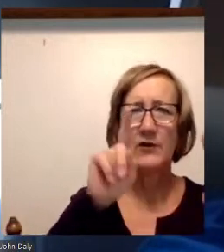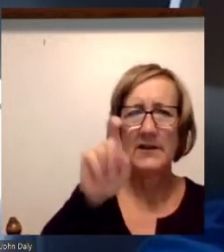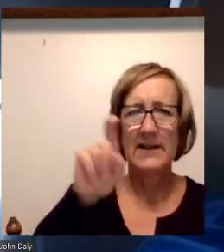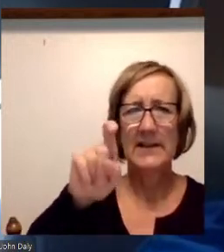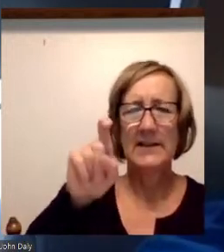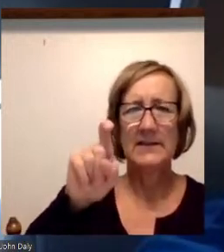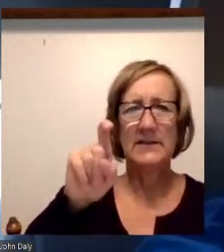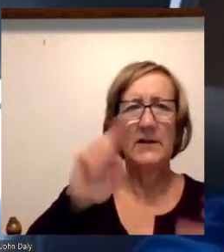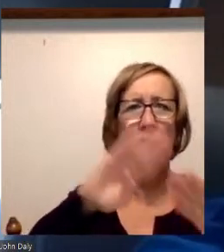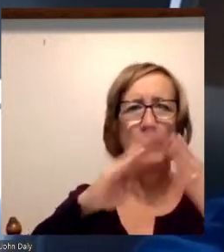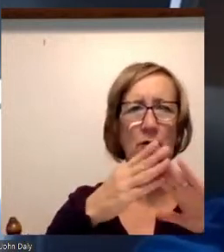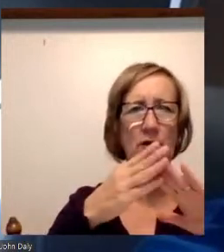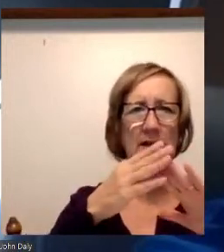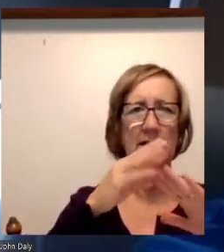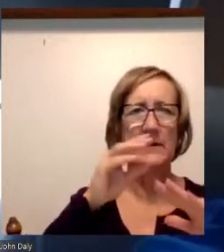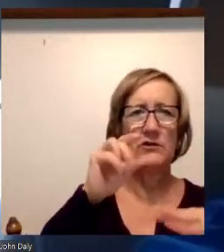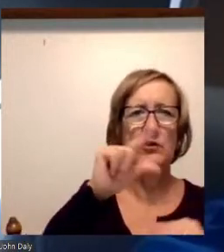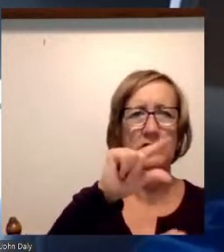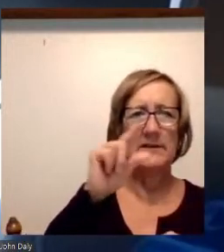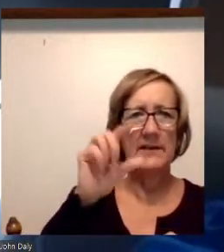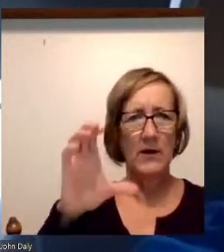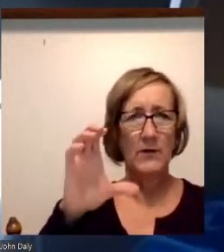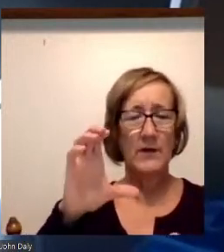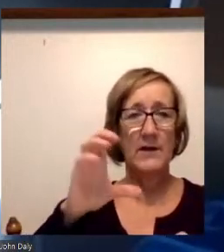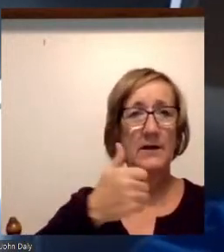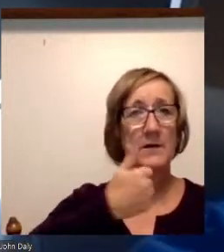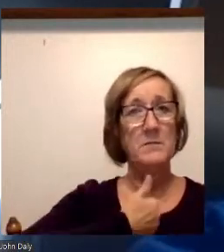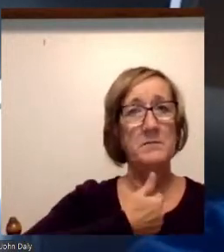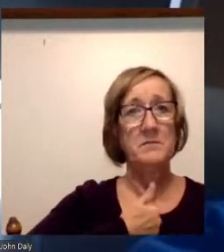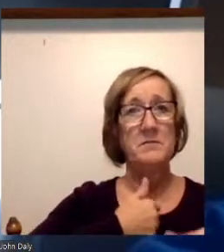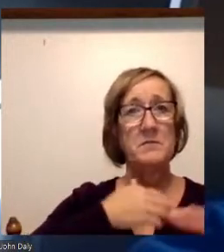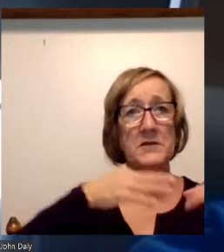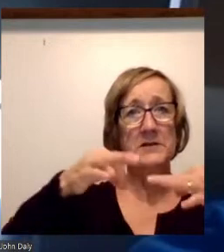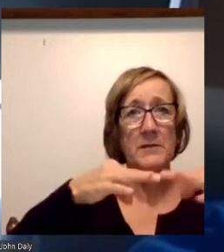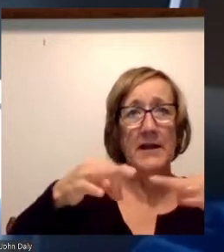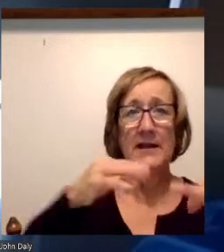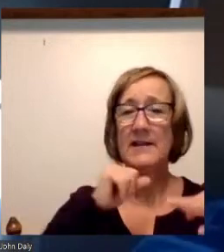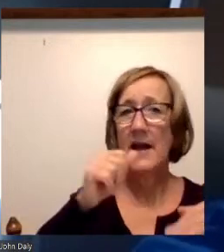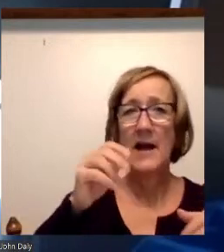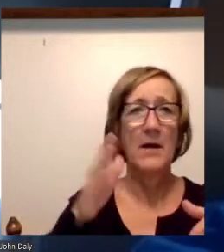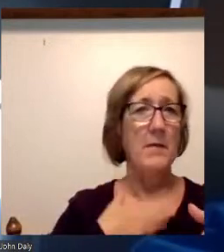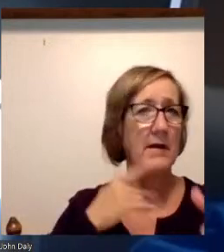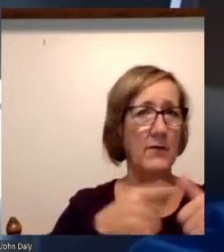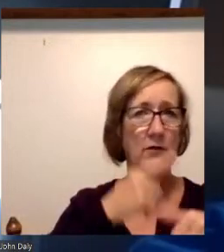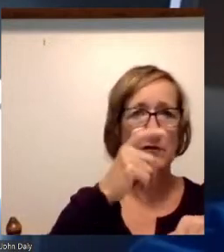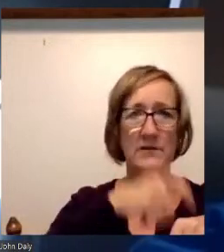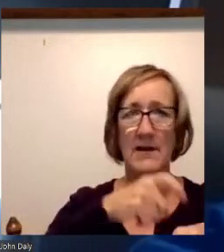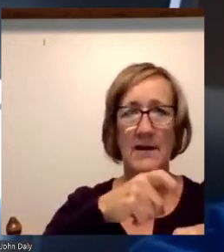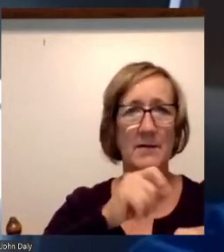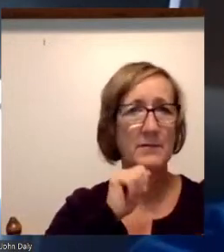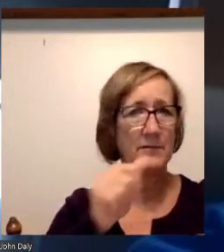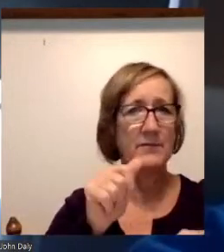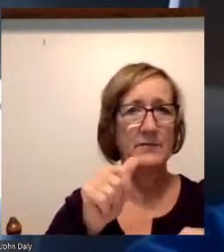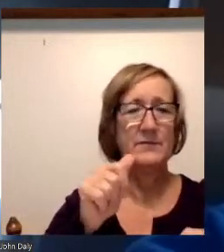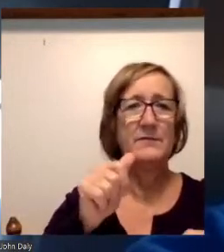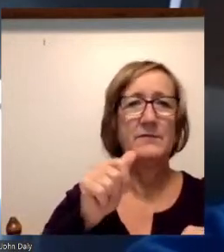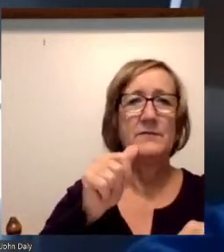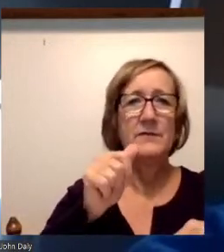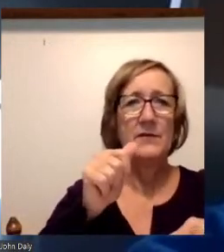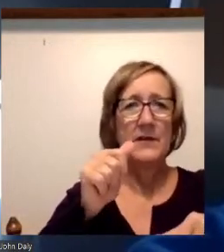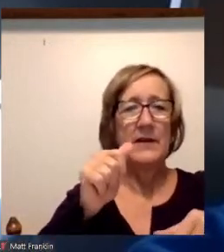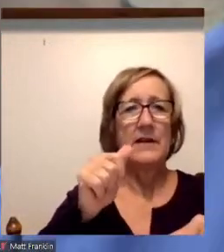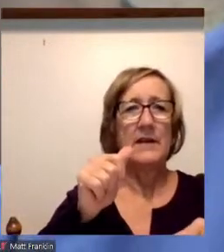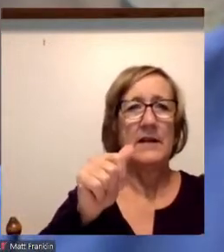Genesee County. A little bit about myself. This isn't my first rodeo by a long shot. I'm an